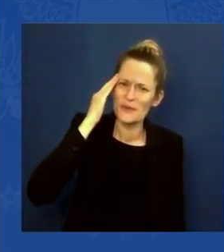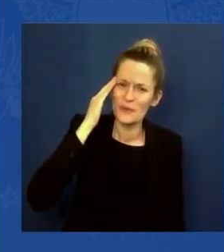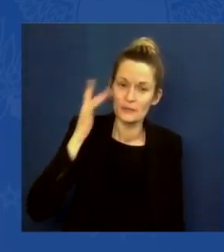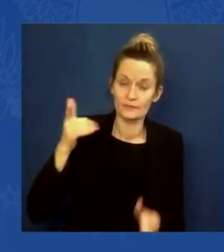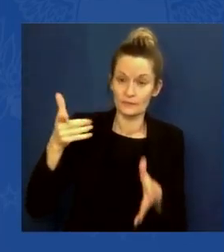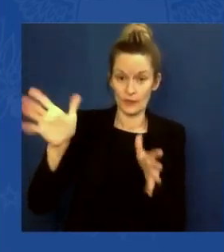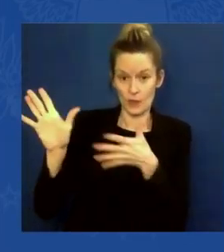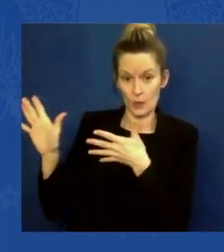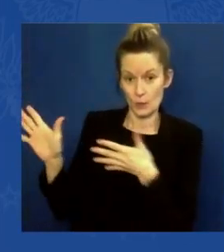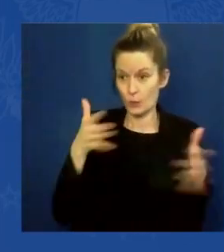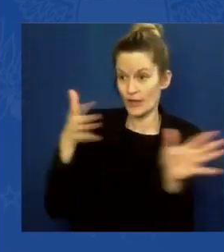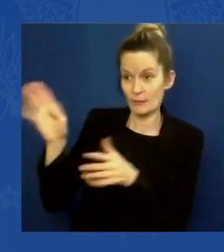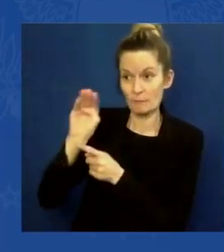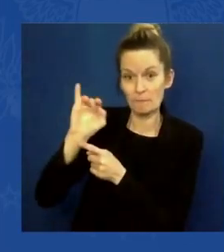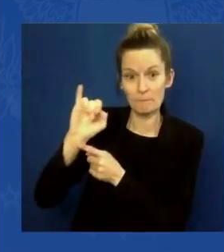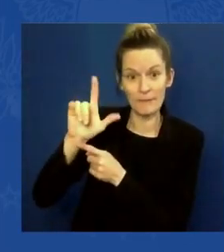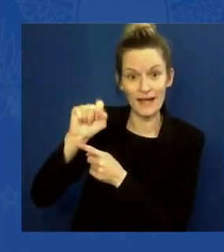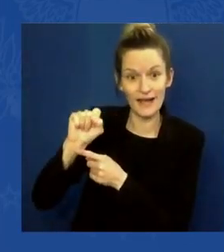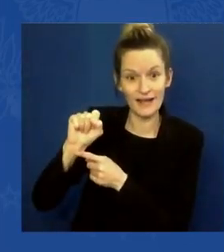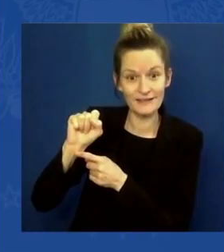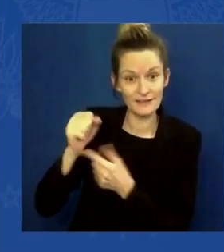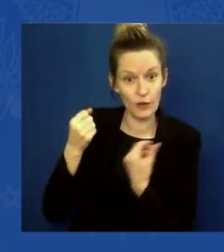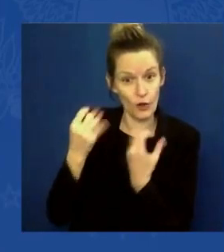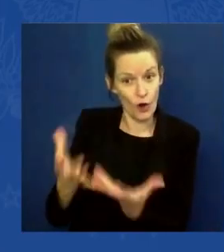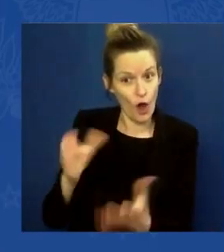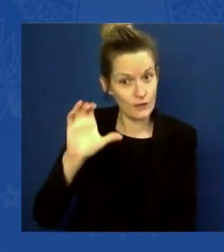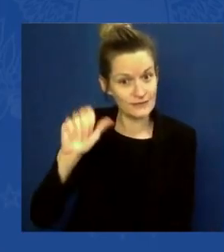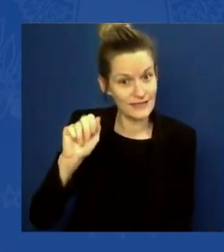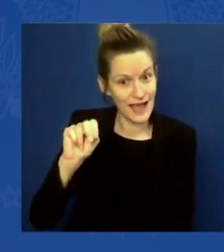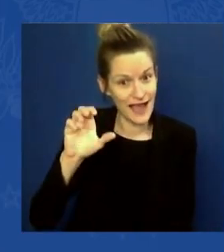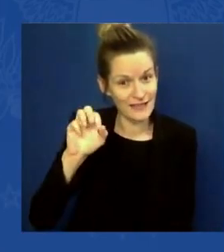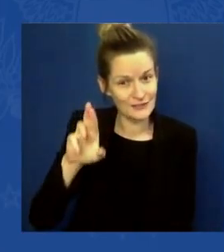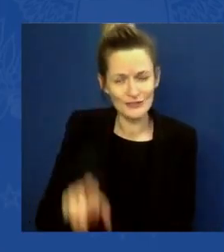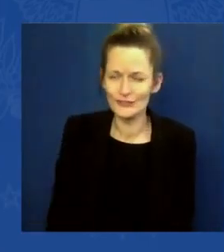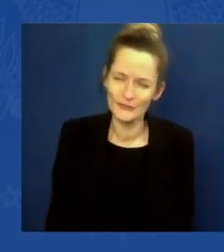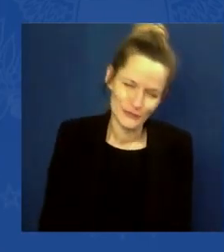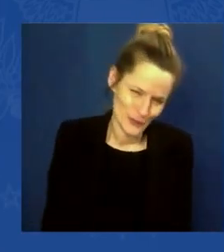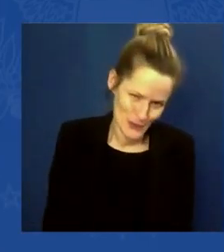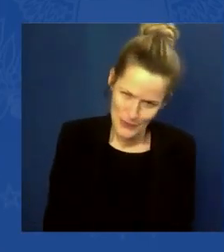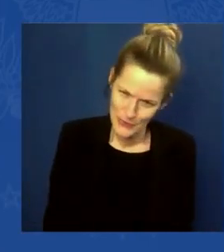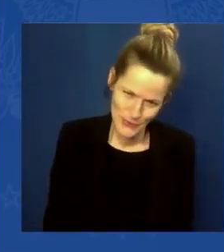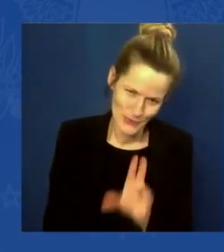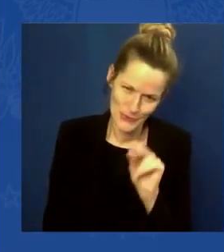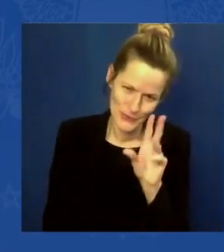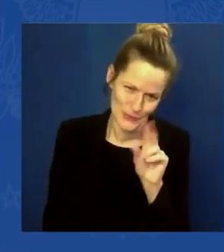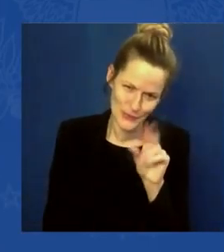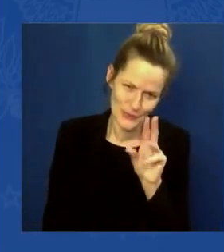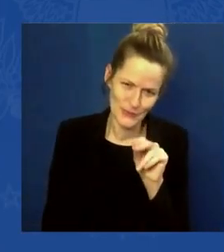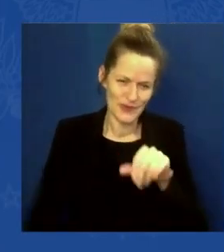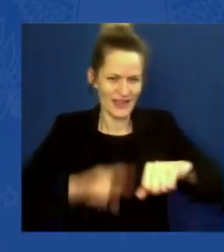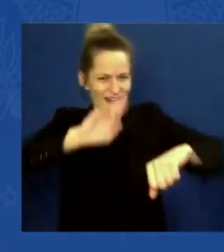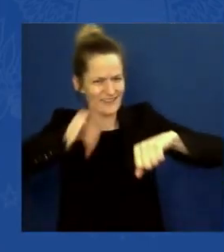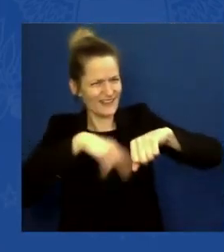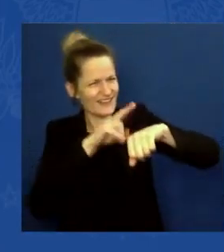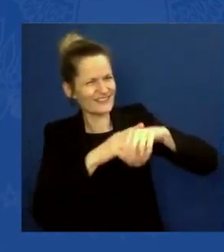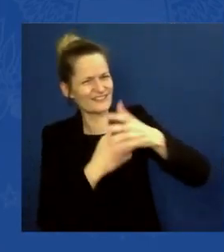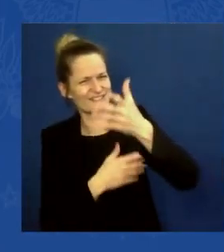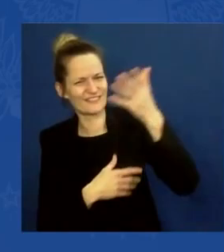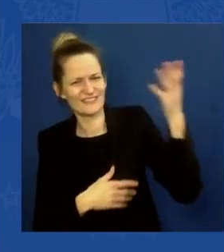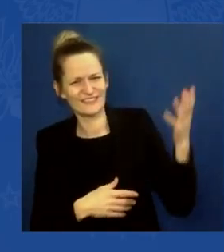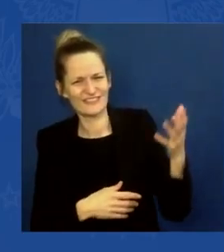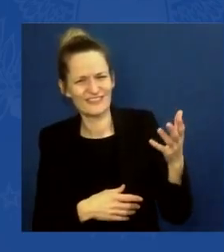I really mean it. Think about it. The only debate is around what we do to confront this crisis.